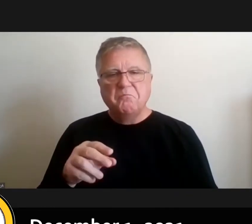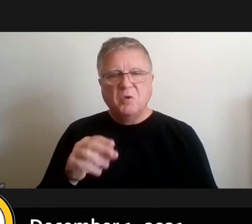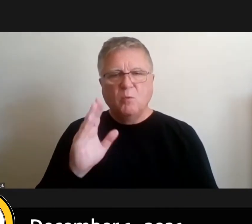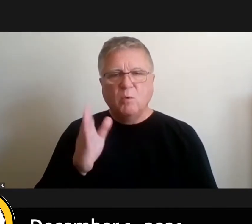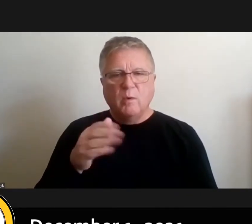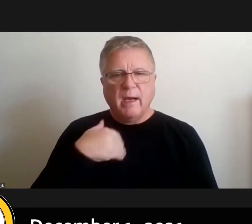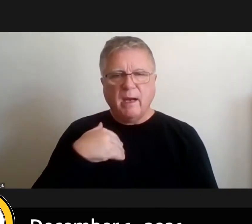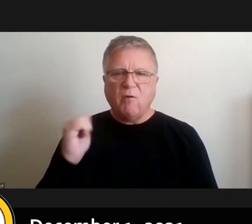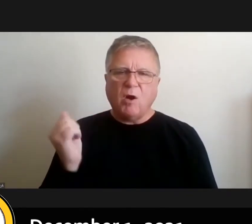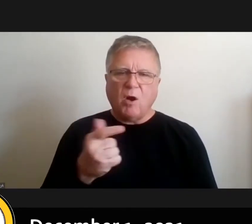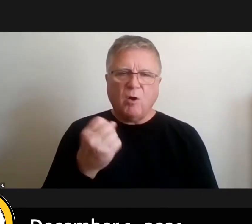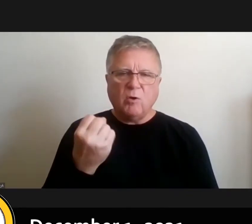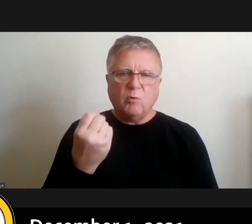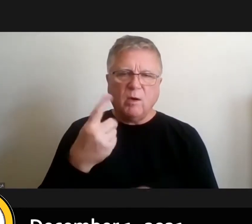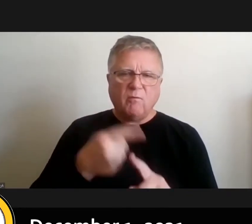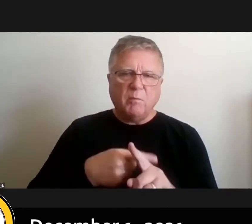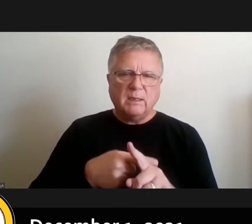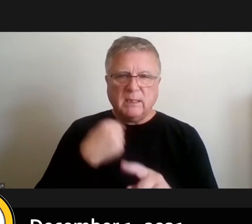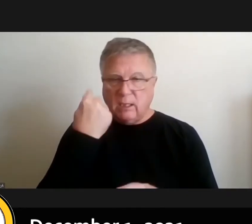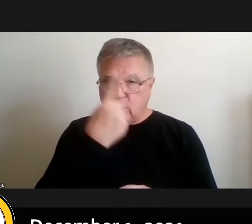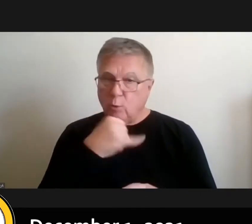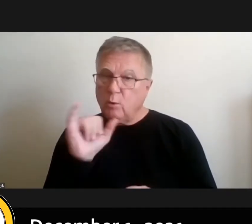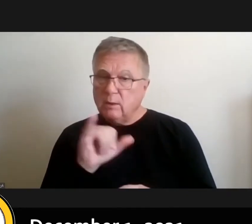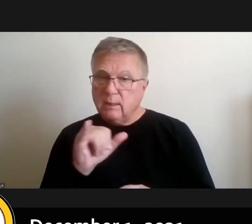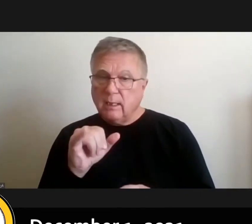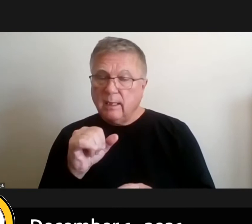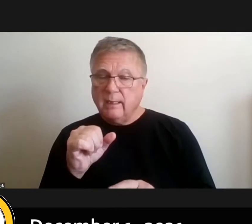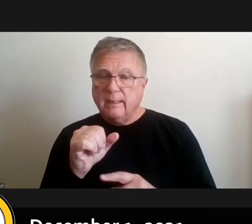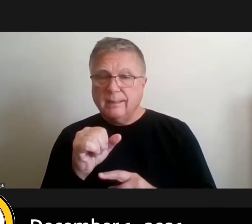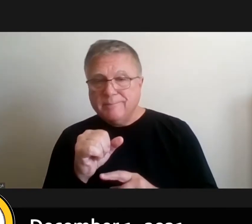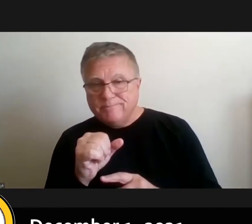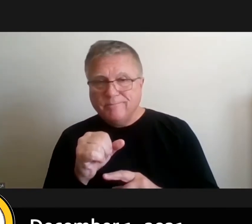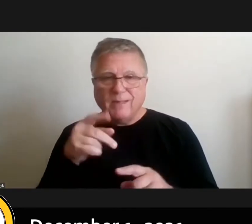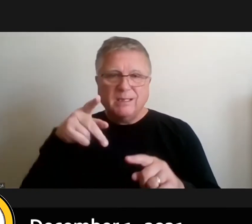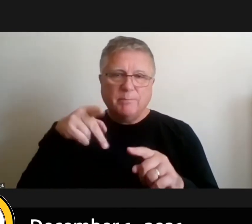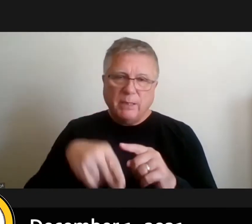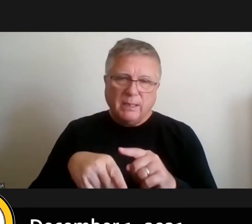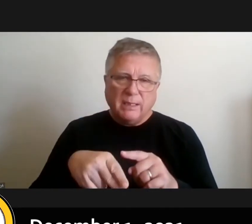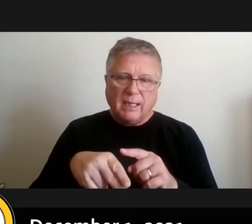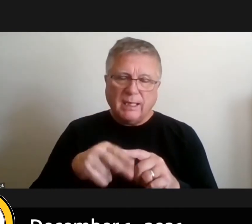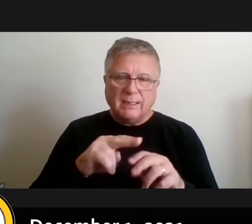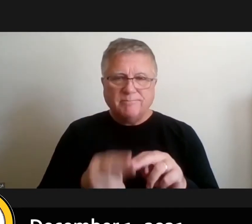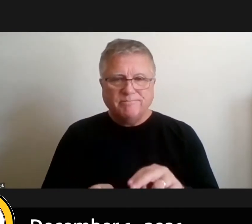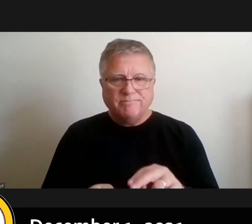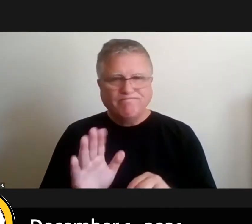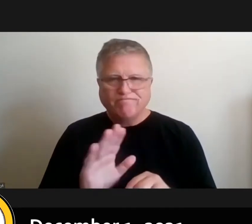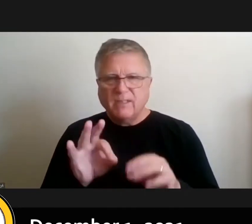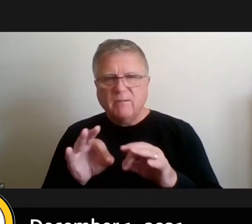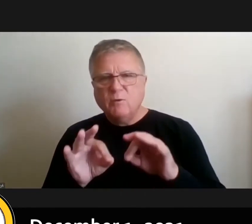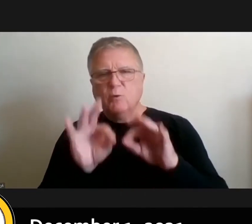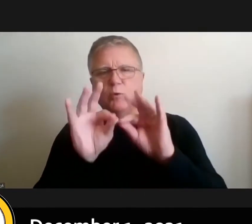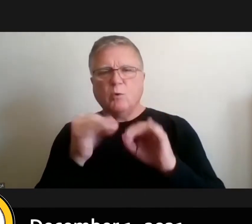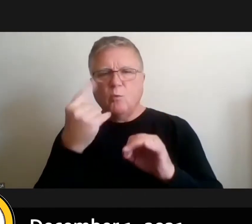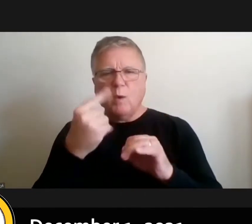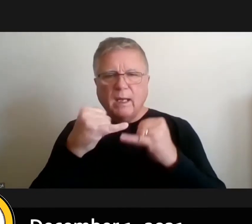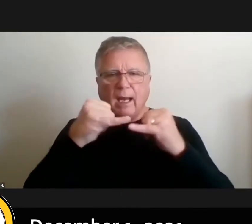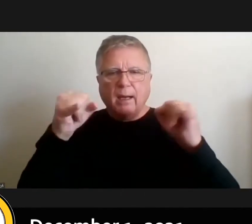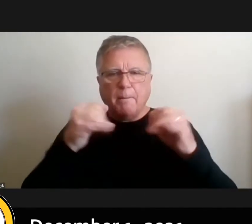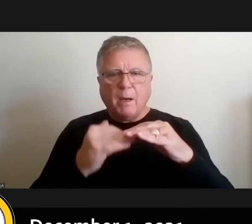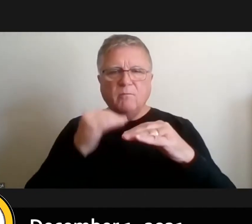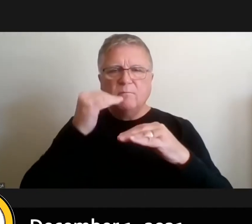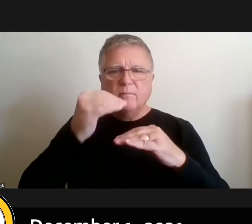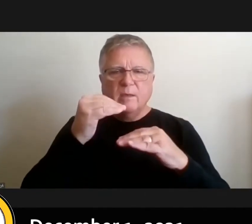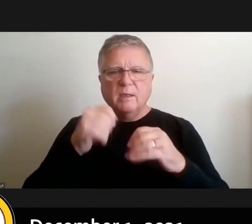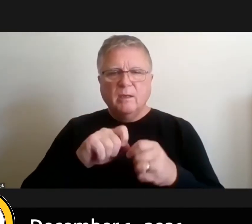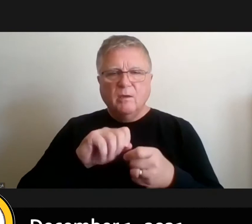while it looks like it's being uh reduced uh if you look one line above you will see that that number goes from two in